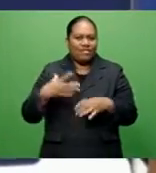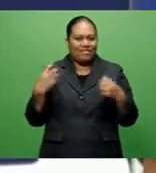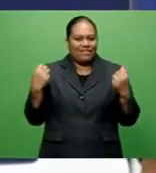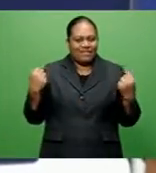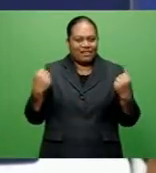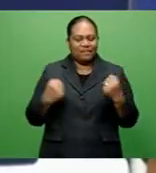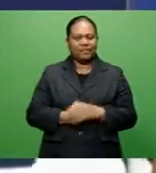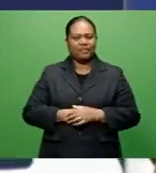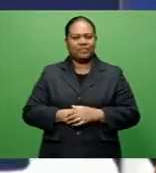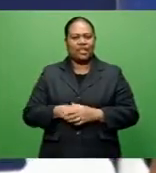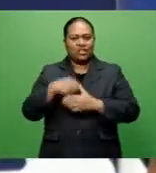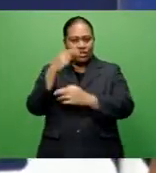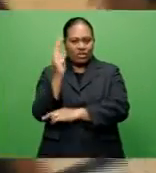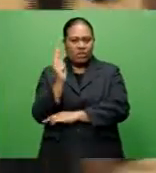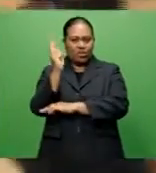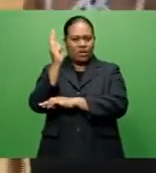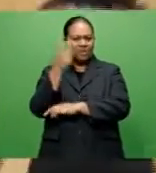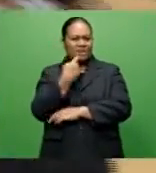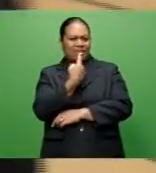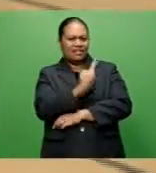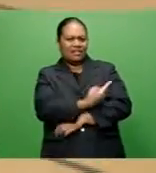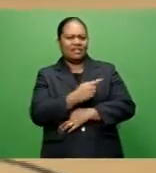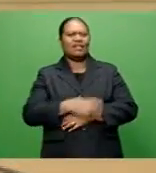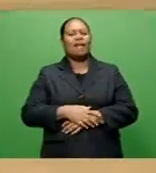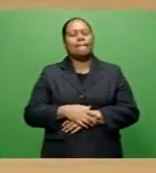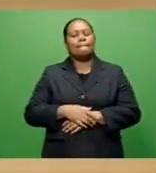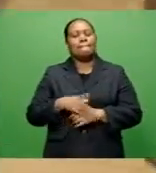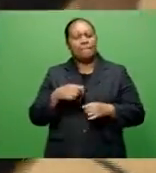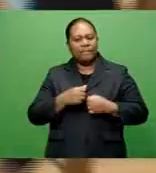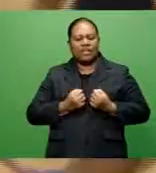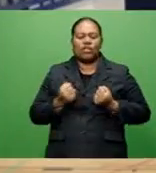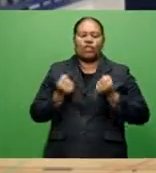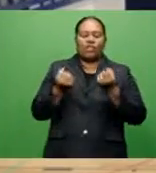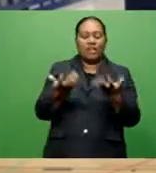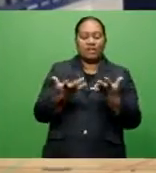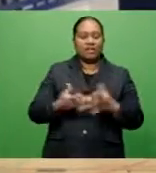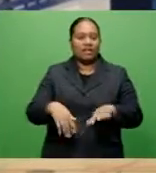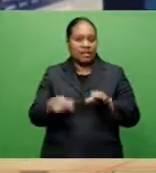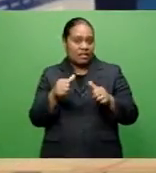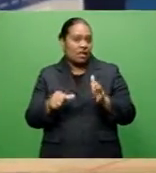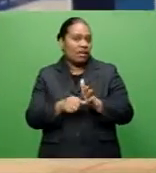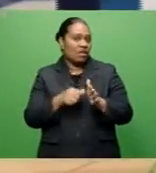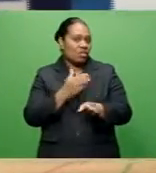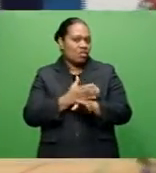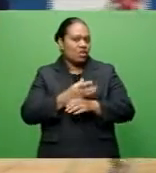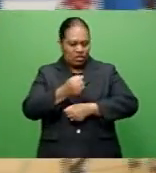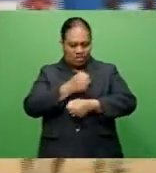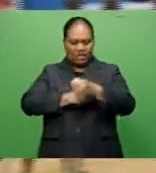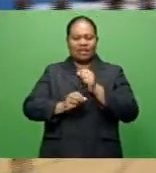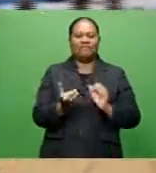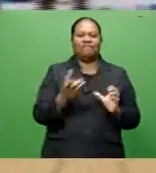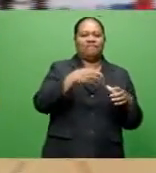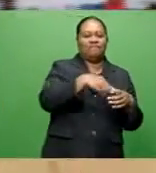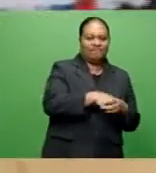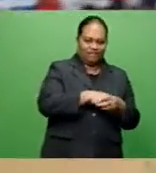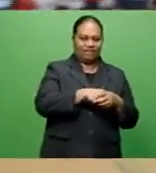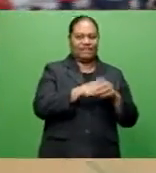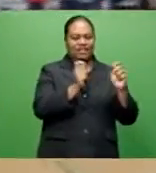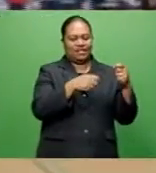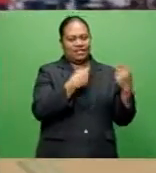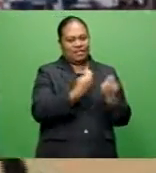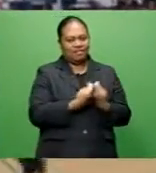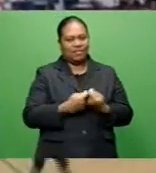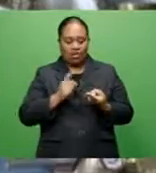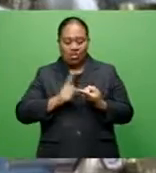National Rep Aliti Torimbau believes it will take commitment and hard work to make the final cut. Firstly, is experience and